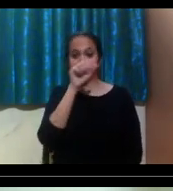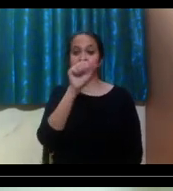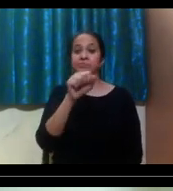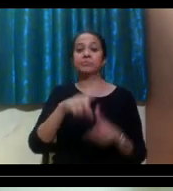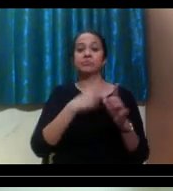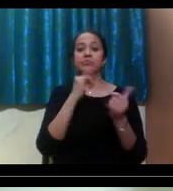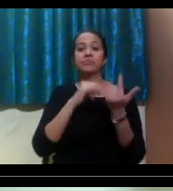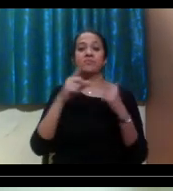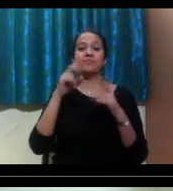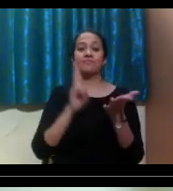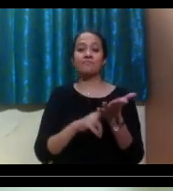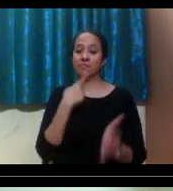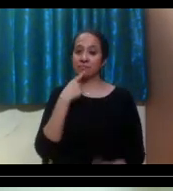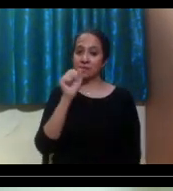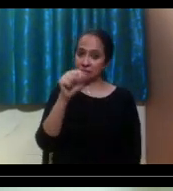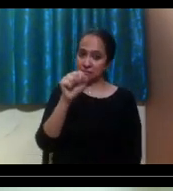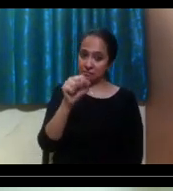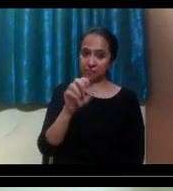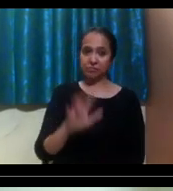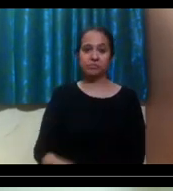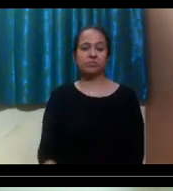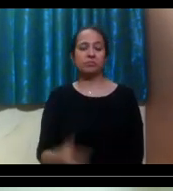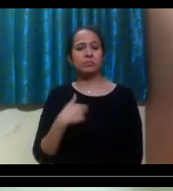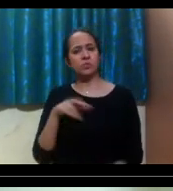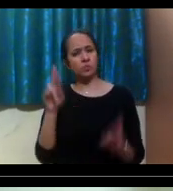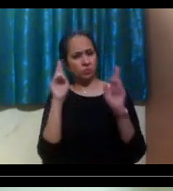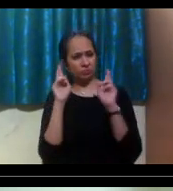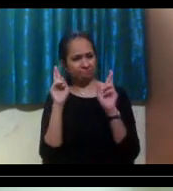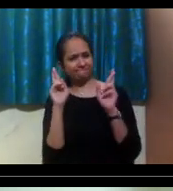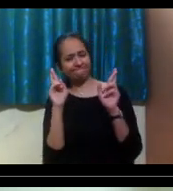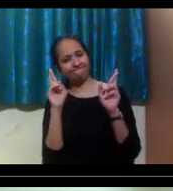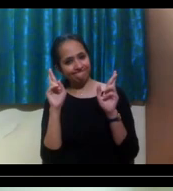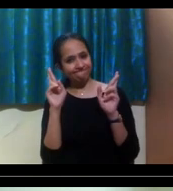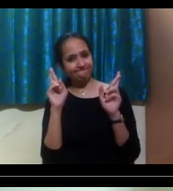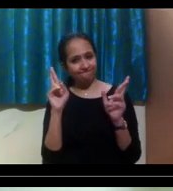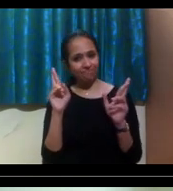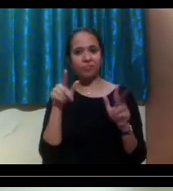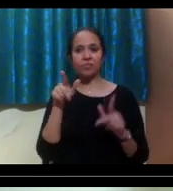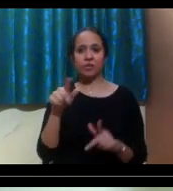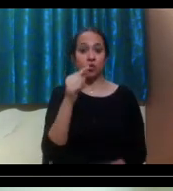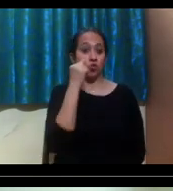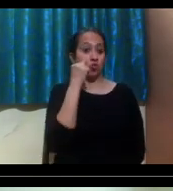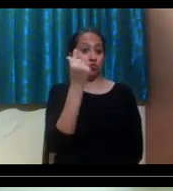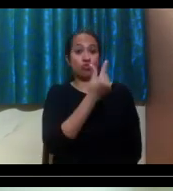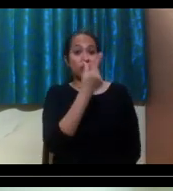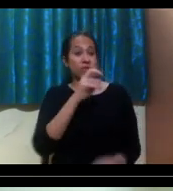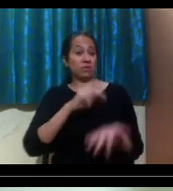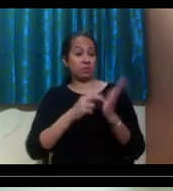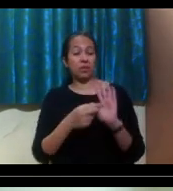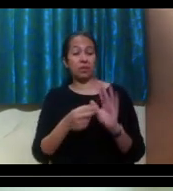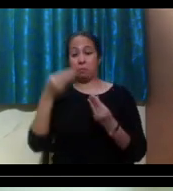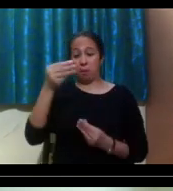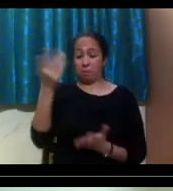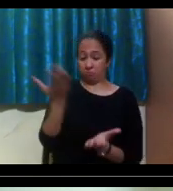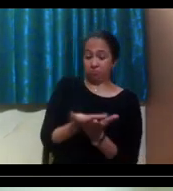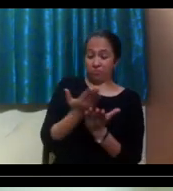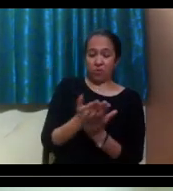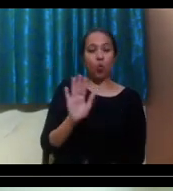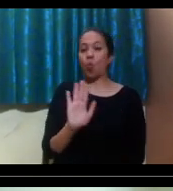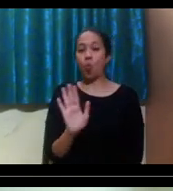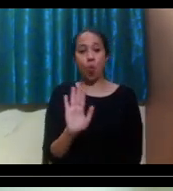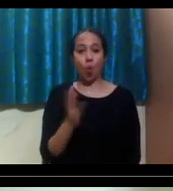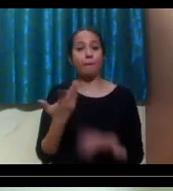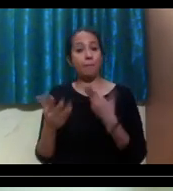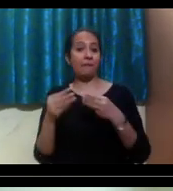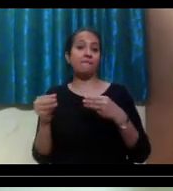So, um, as I stated before, hopefully, you know, hopefully your university is not so reliant on documentation, but it's best to